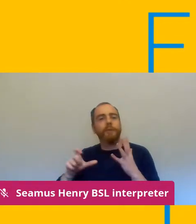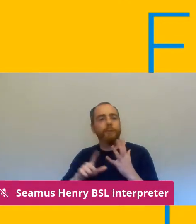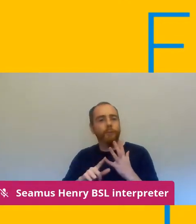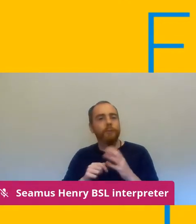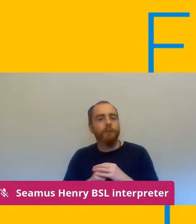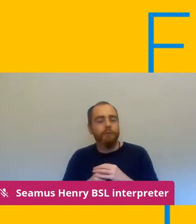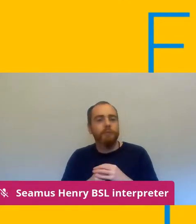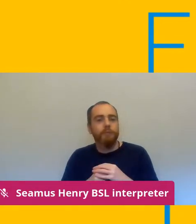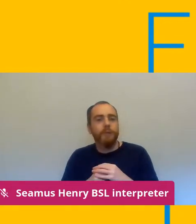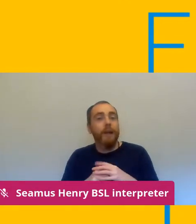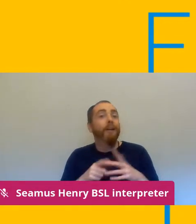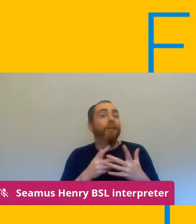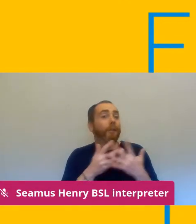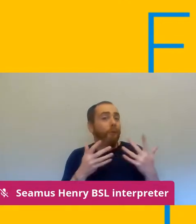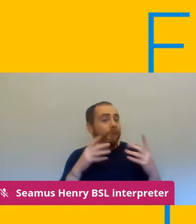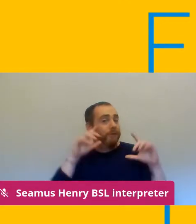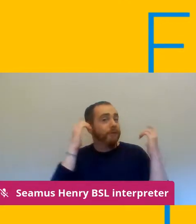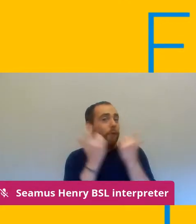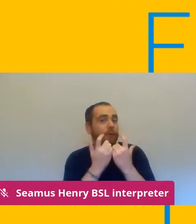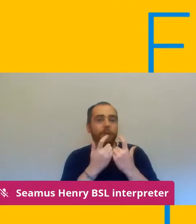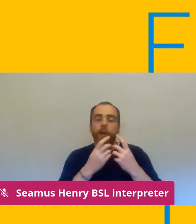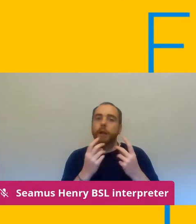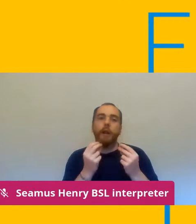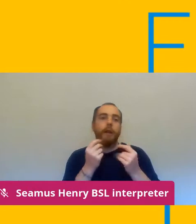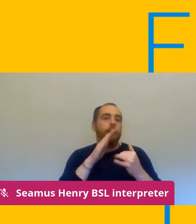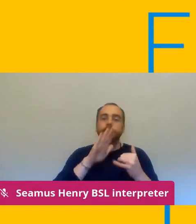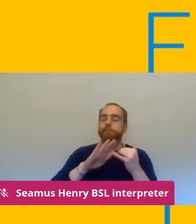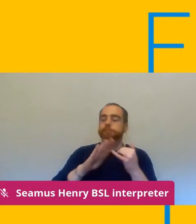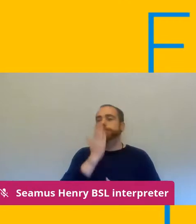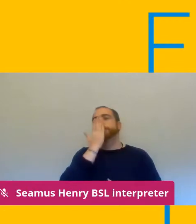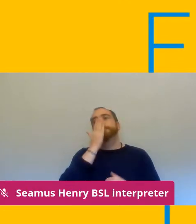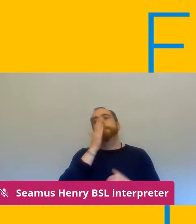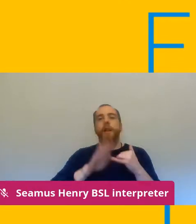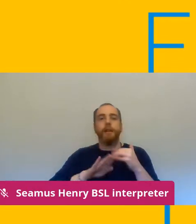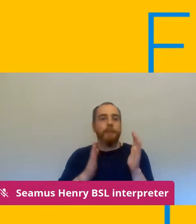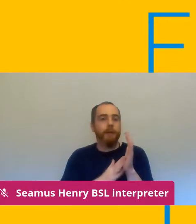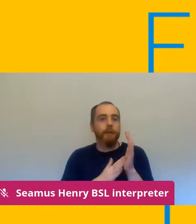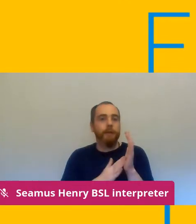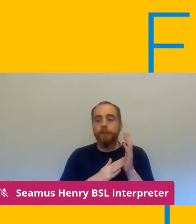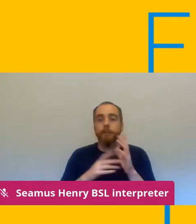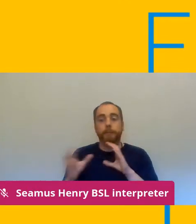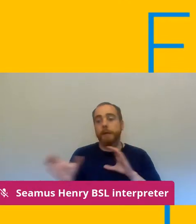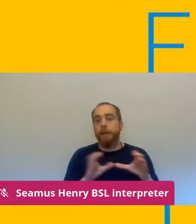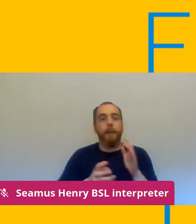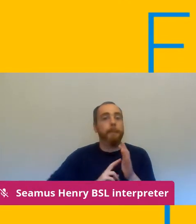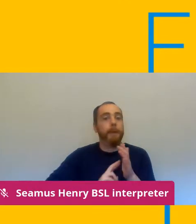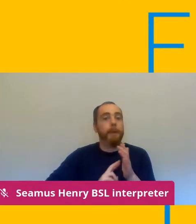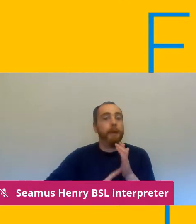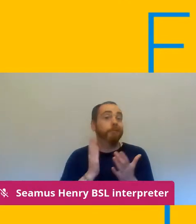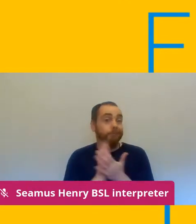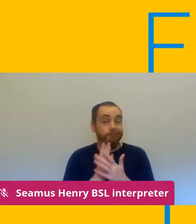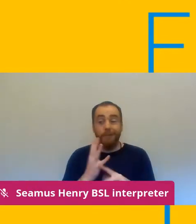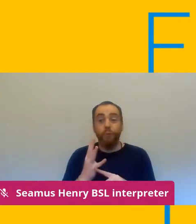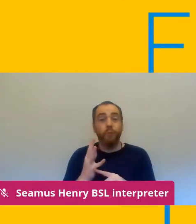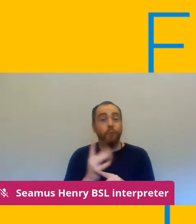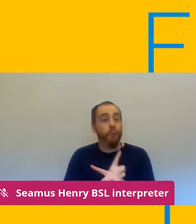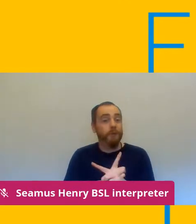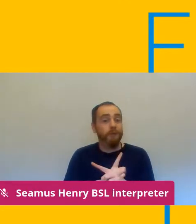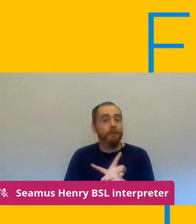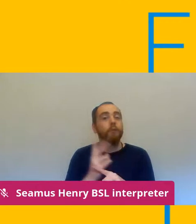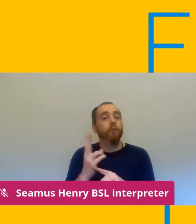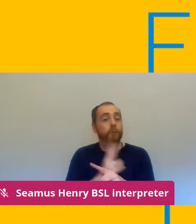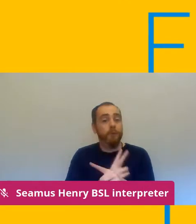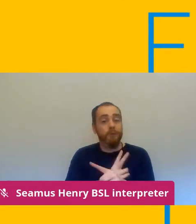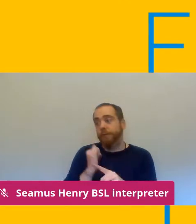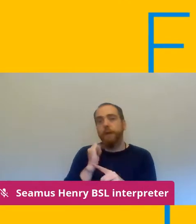into effect some of them uh as recently as two weeks ago did not have adequate uh operational plans in place let alone any